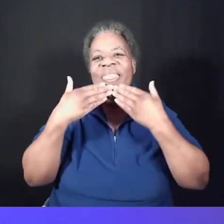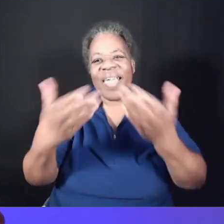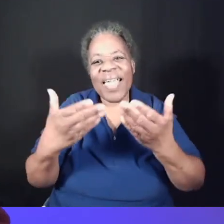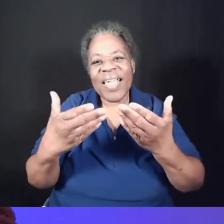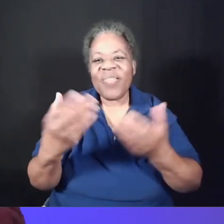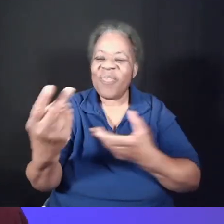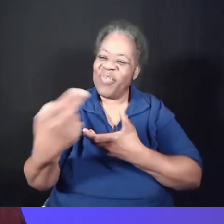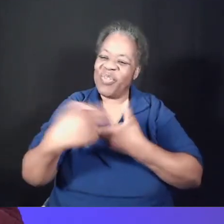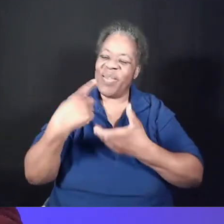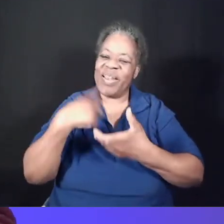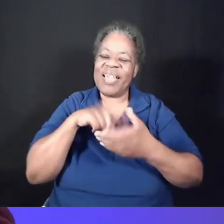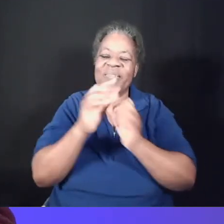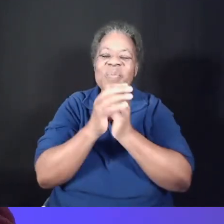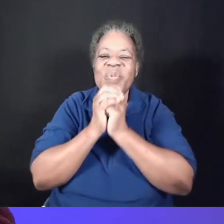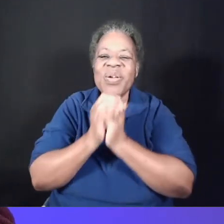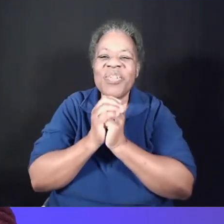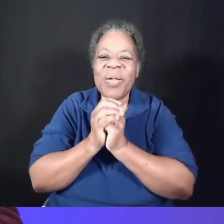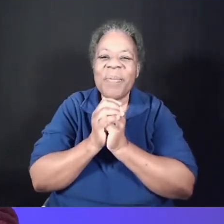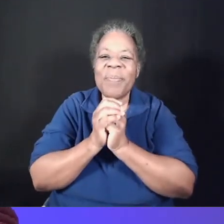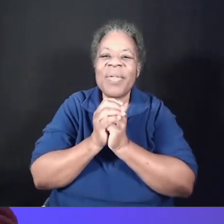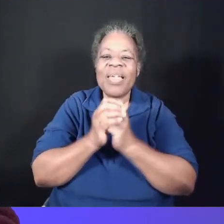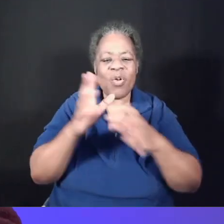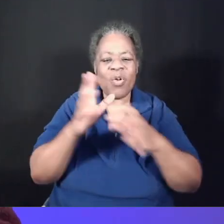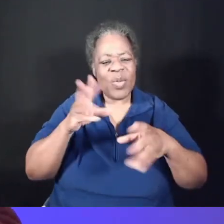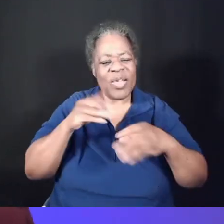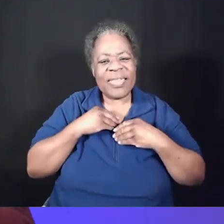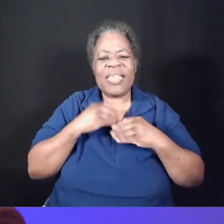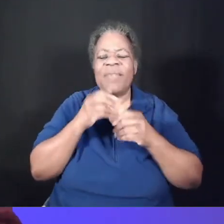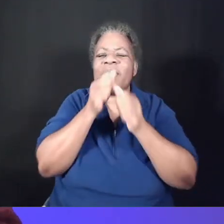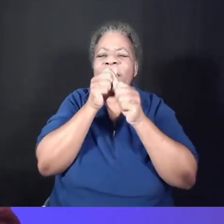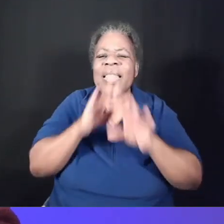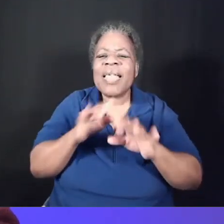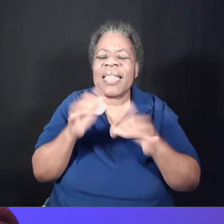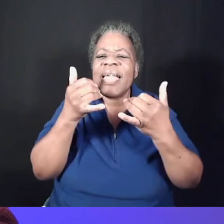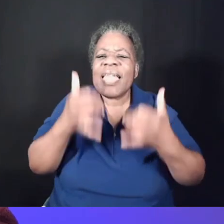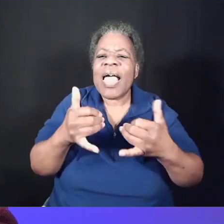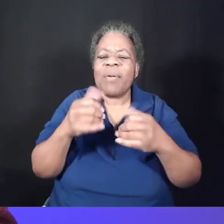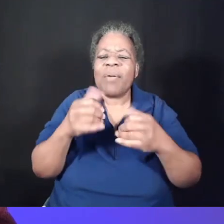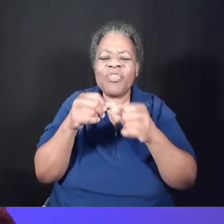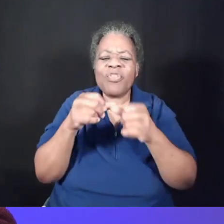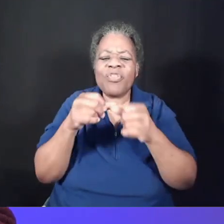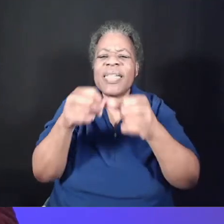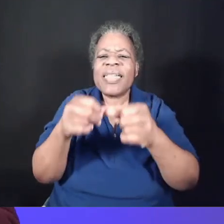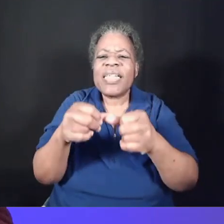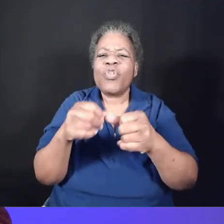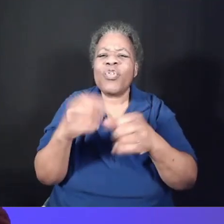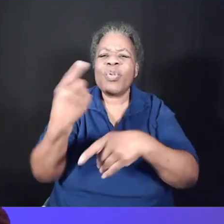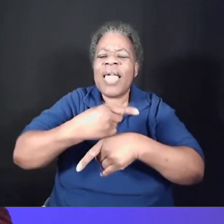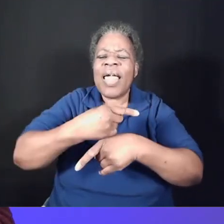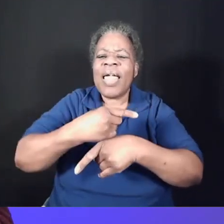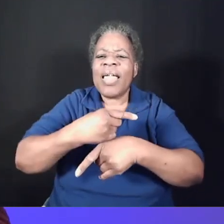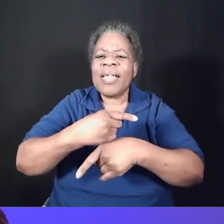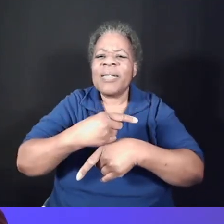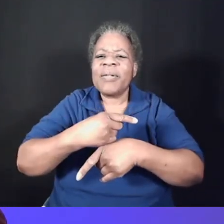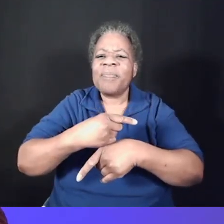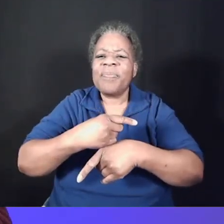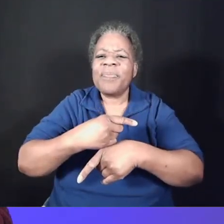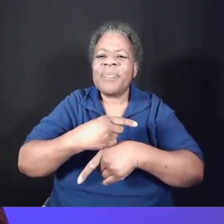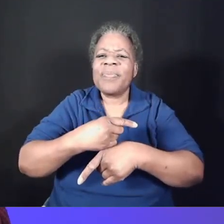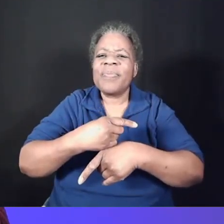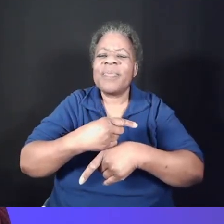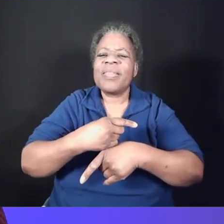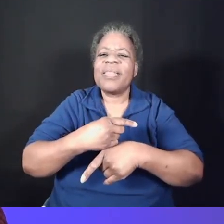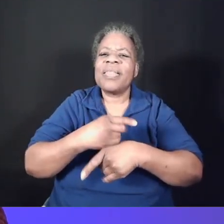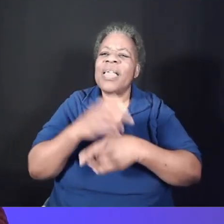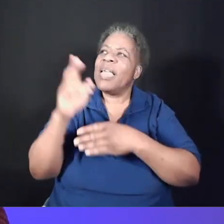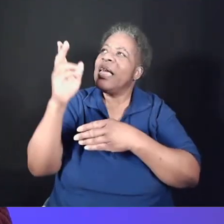us in worship. Receive this benediction as you continue your activities this day. Take us and use us